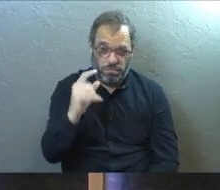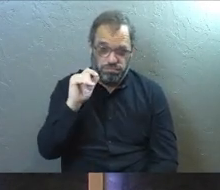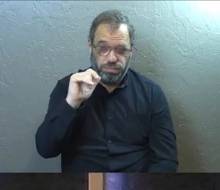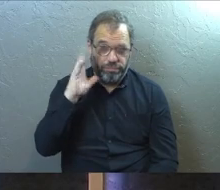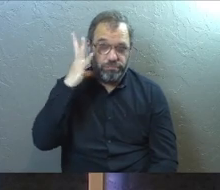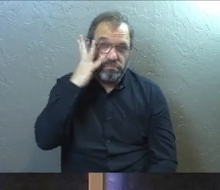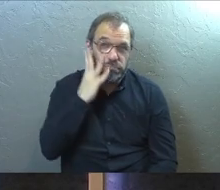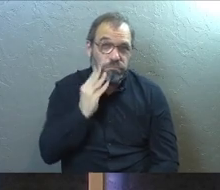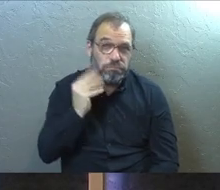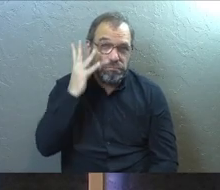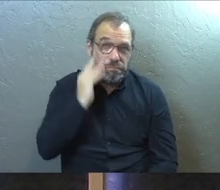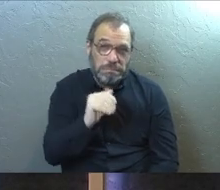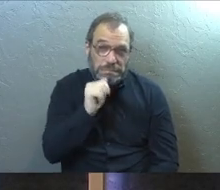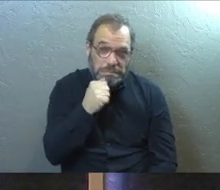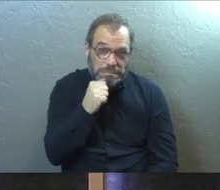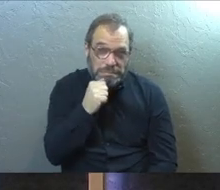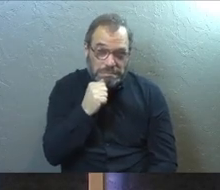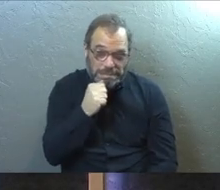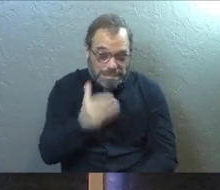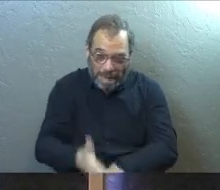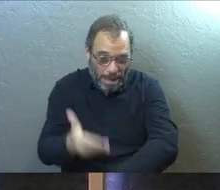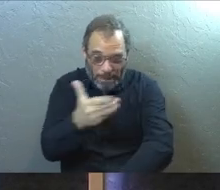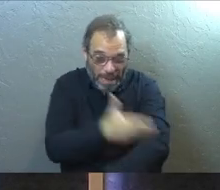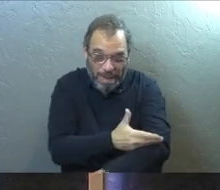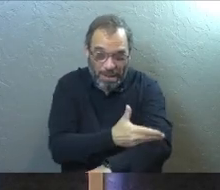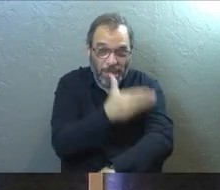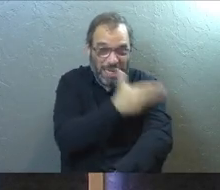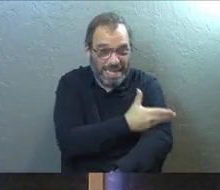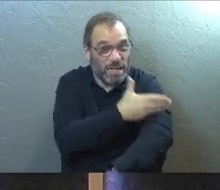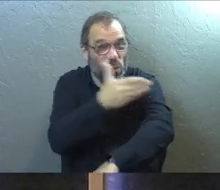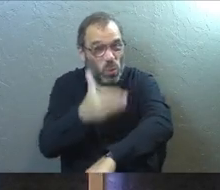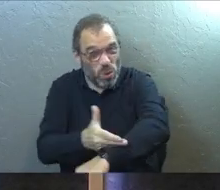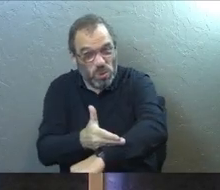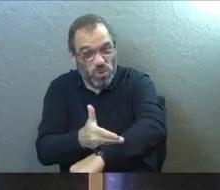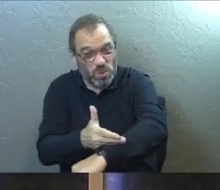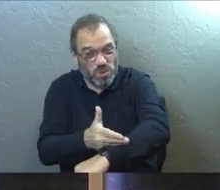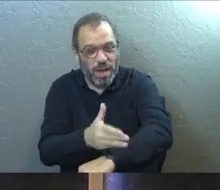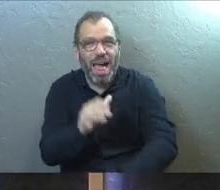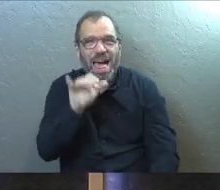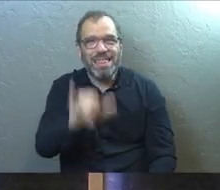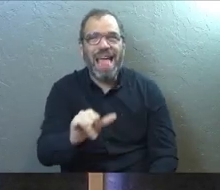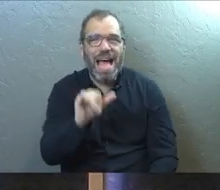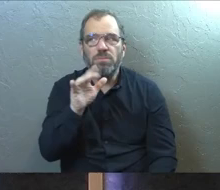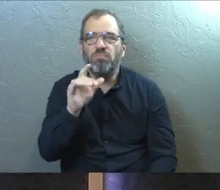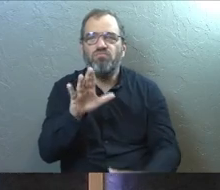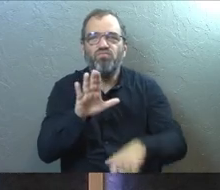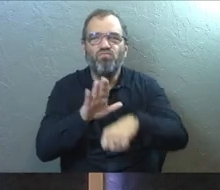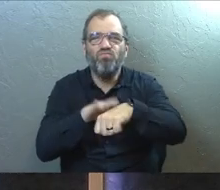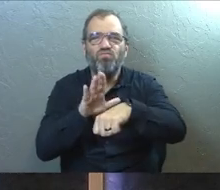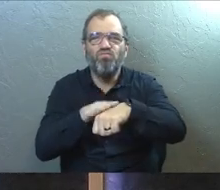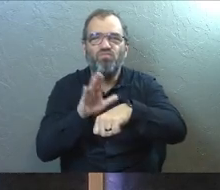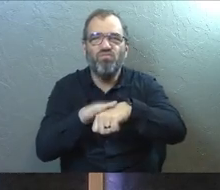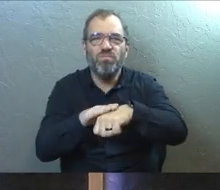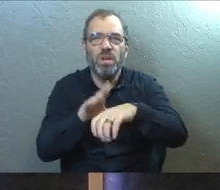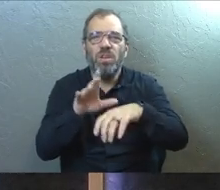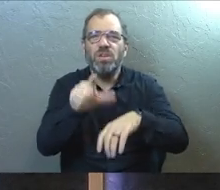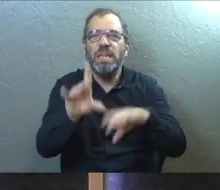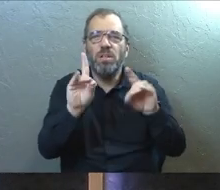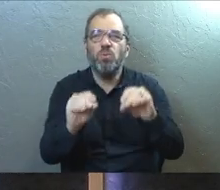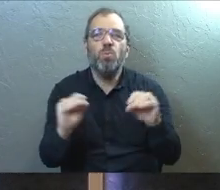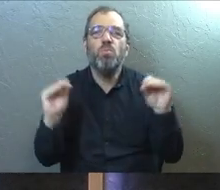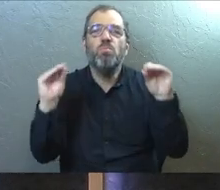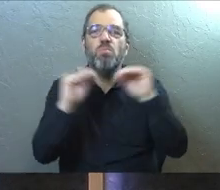suffering with is not getting better, it's getting worse. That is your signal that you need to do more.